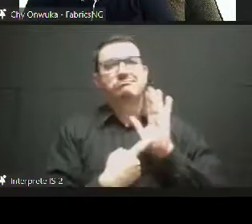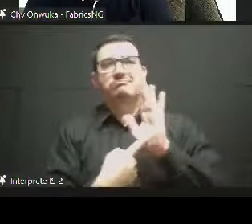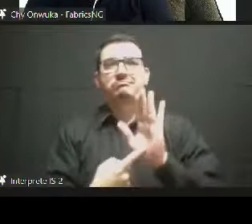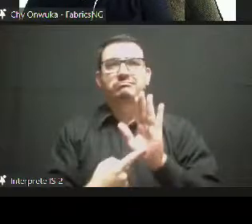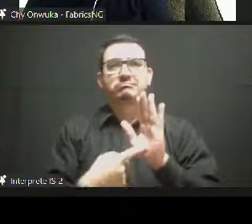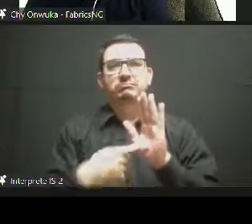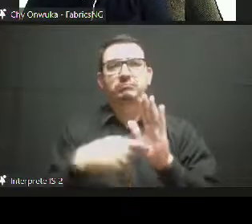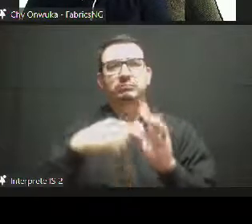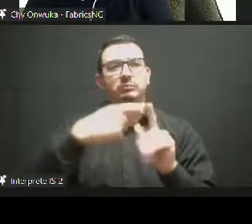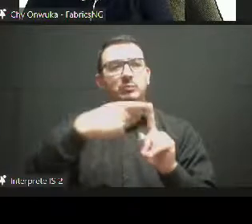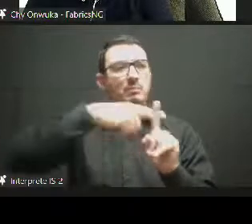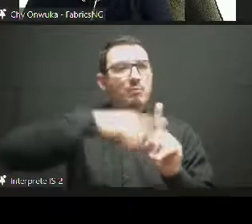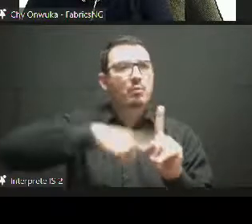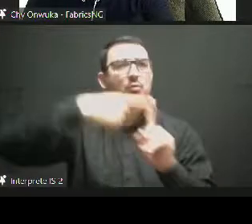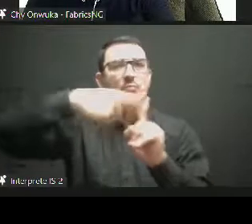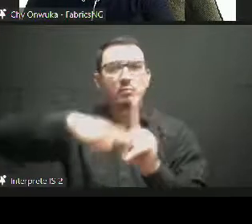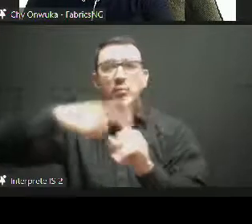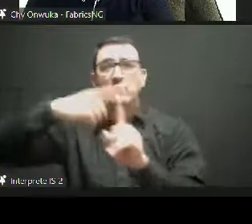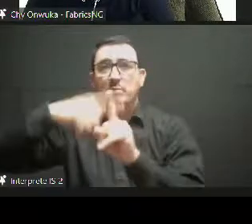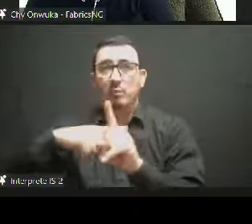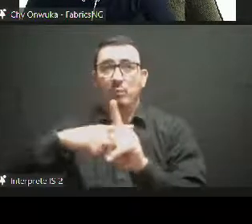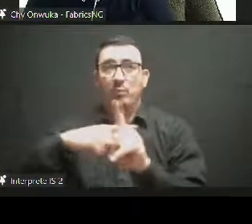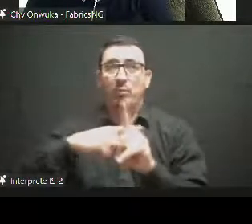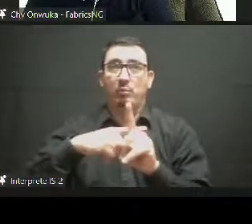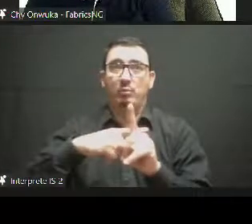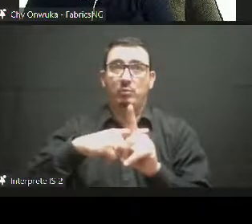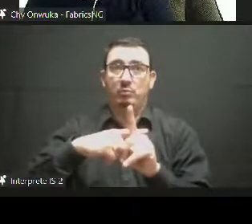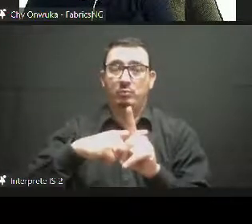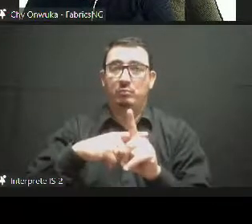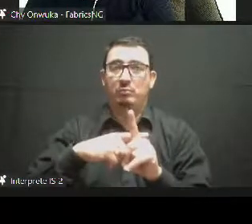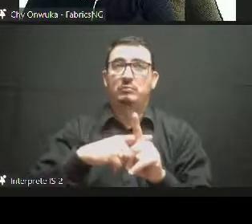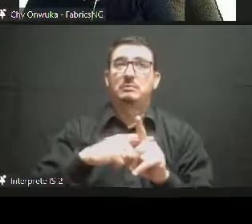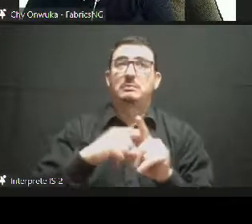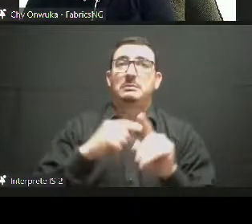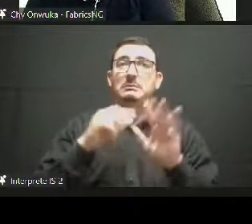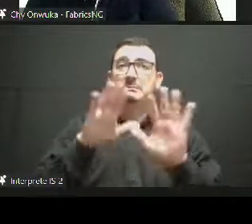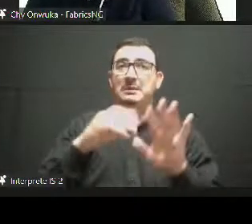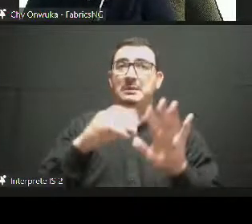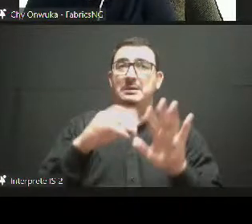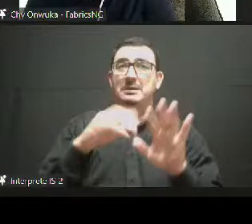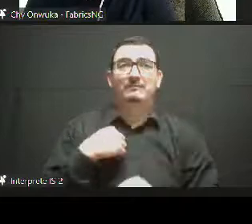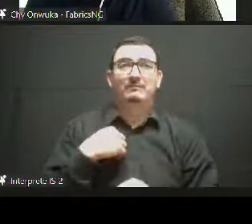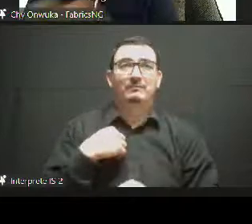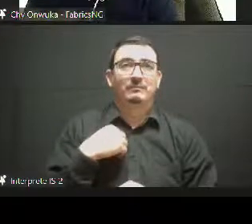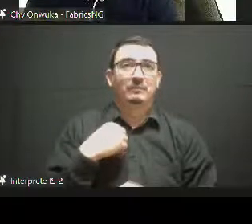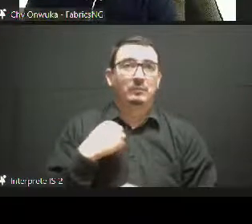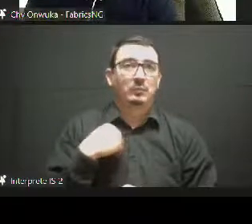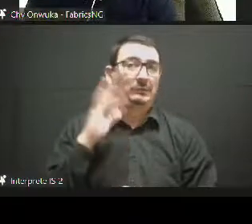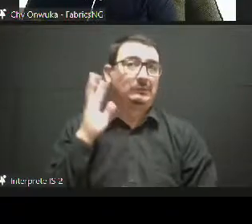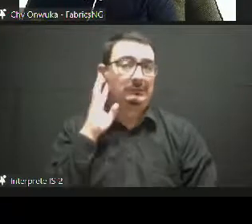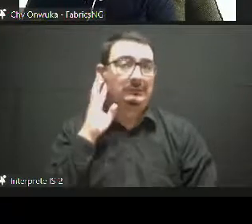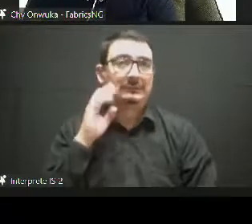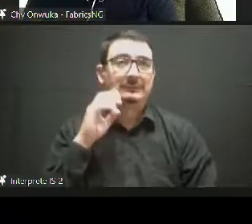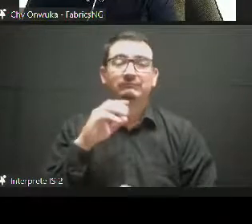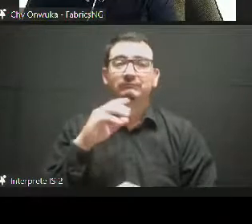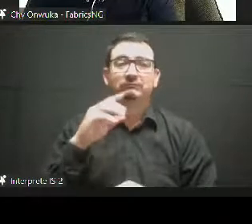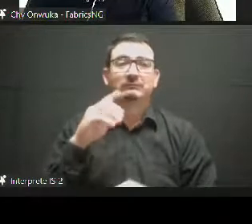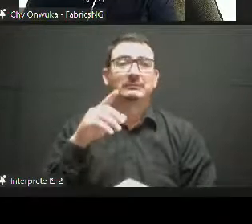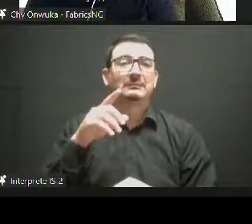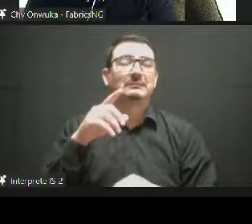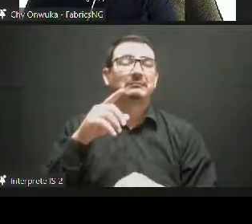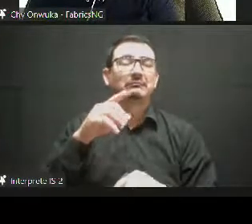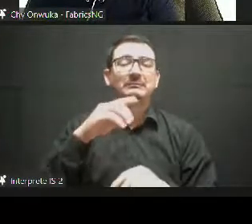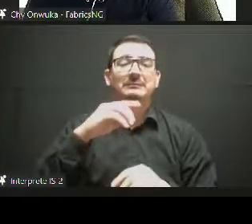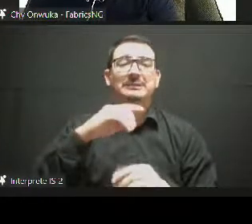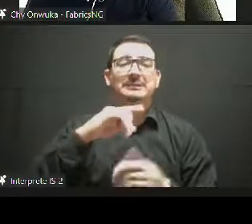committed to before the pandemic with the recovery measures and the support that we gave towards the sector to the sector in